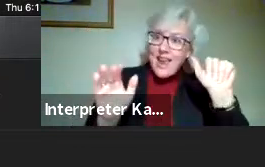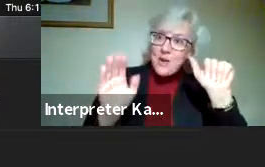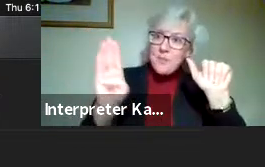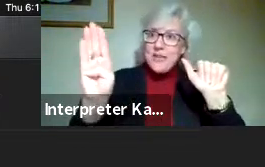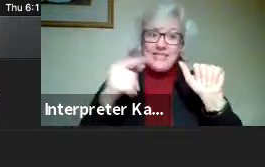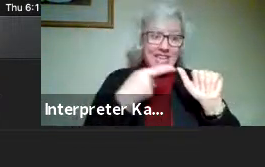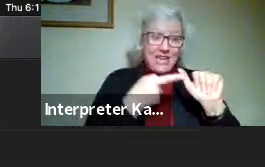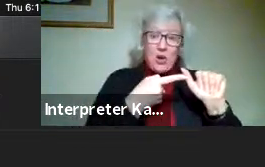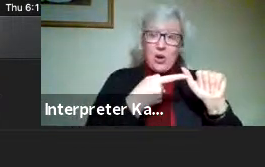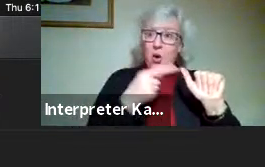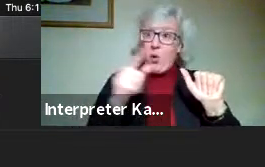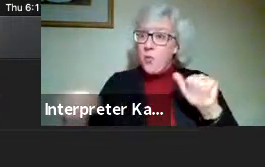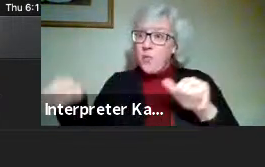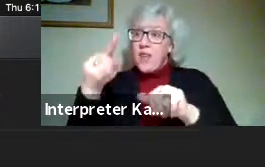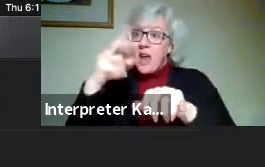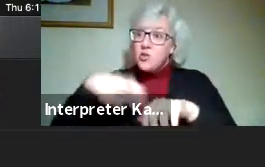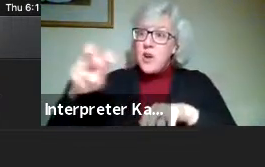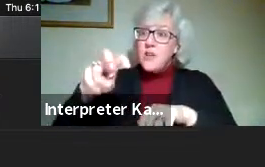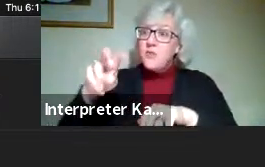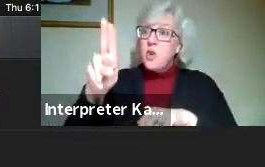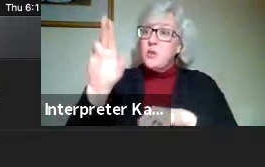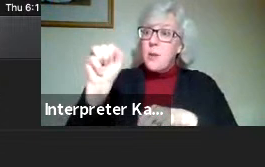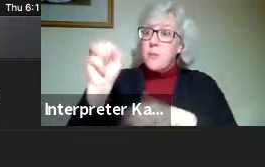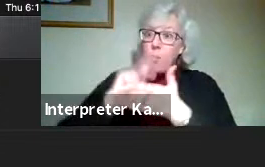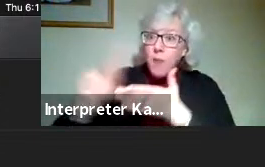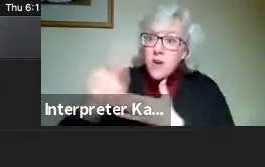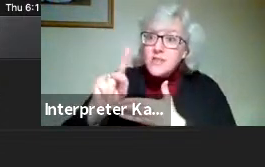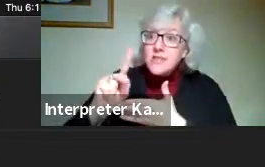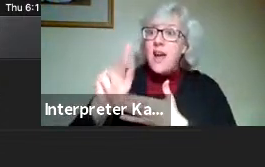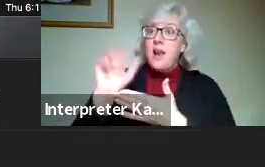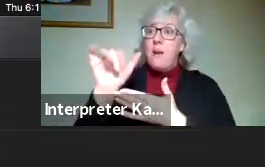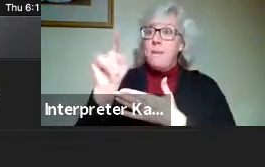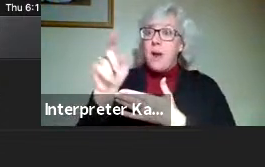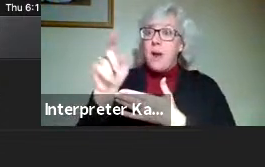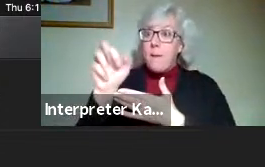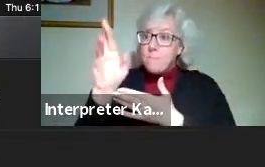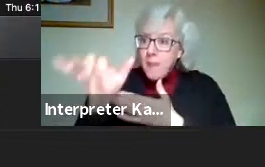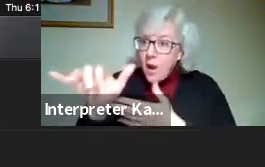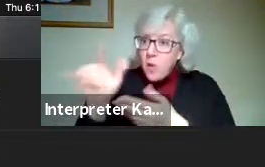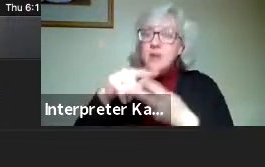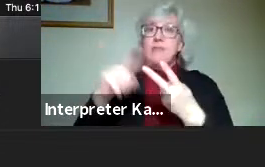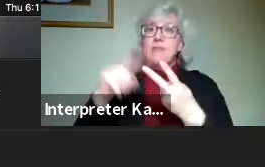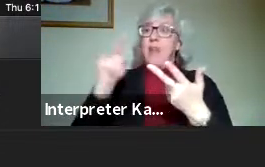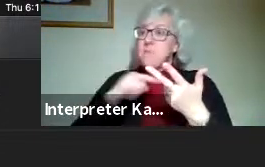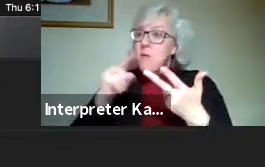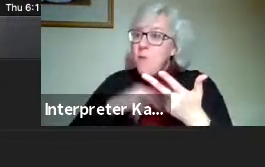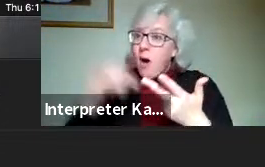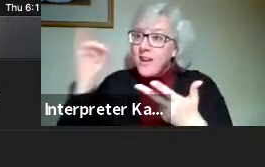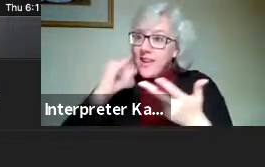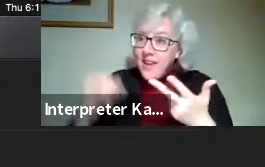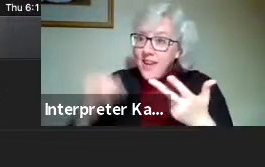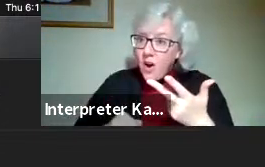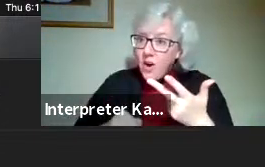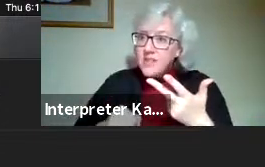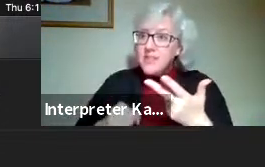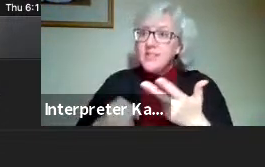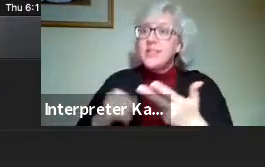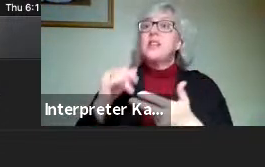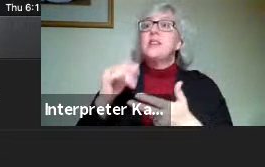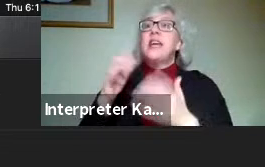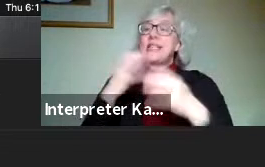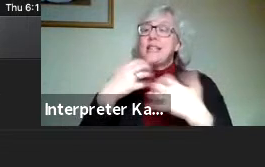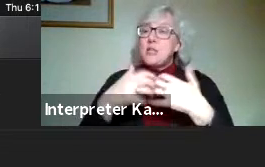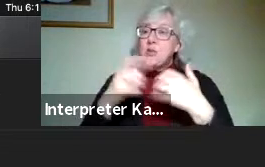with UW Parkside, with Mount Mary College, with Milwaukee Art Institute of Design.